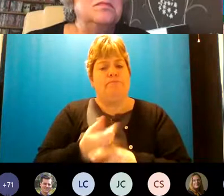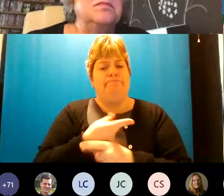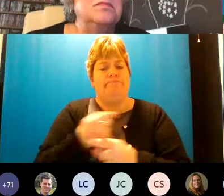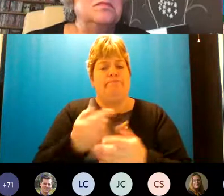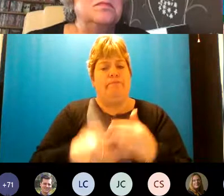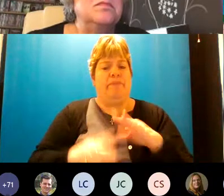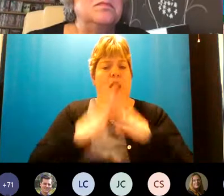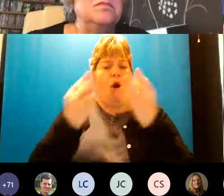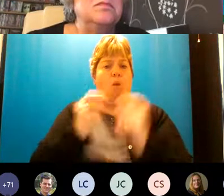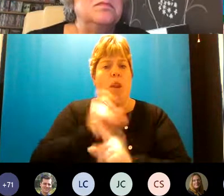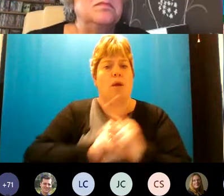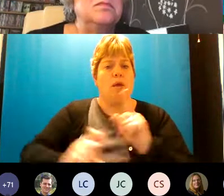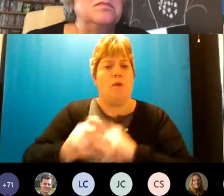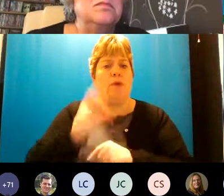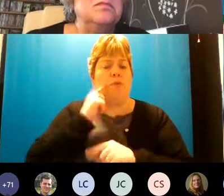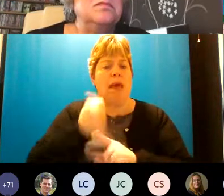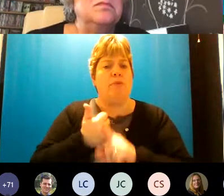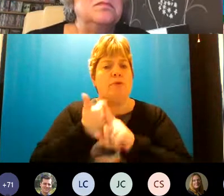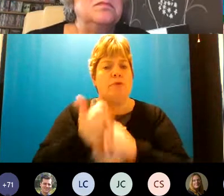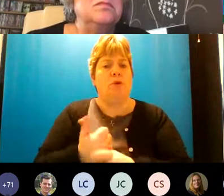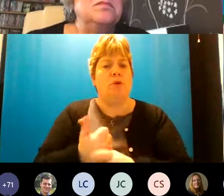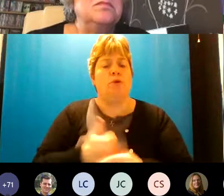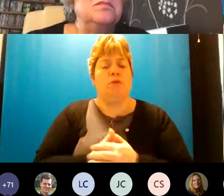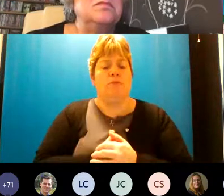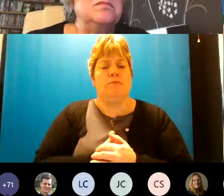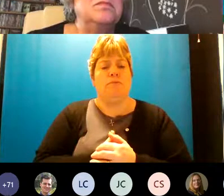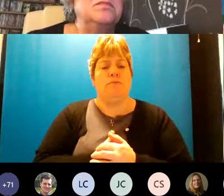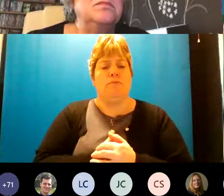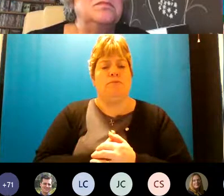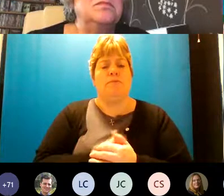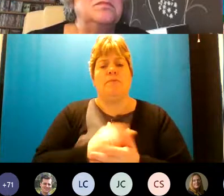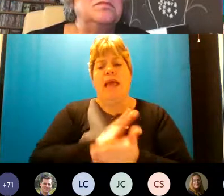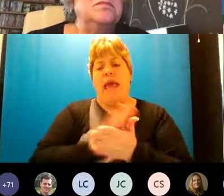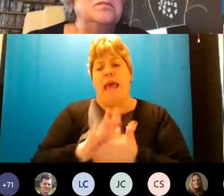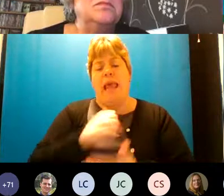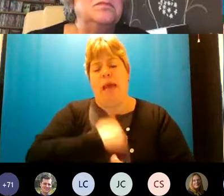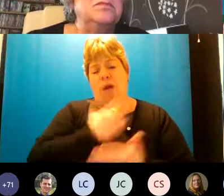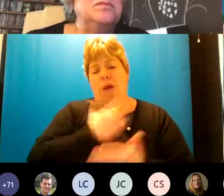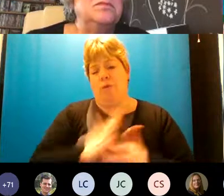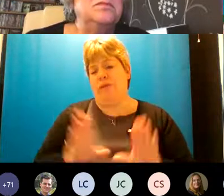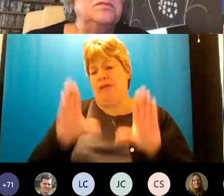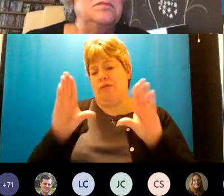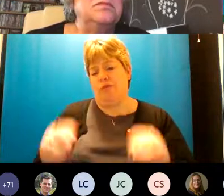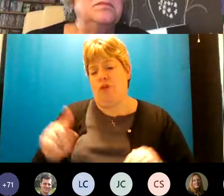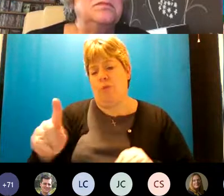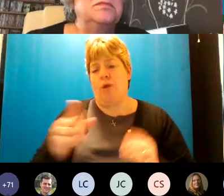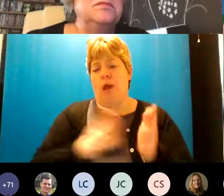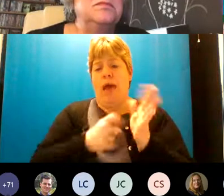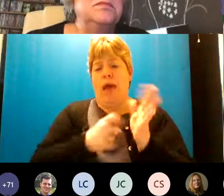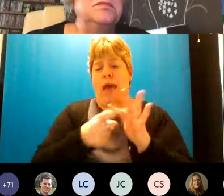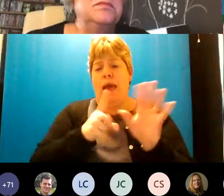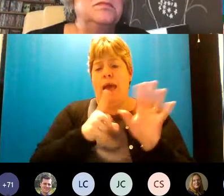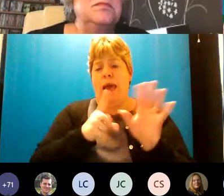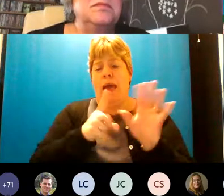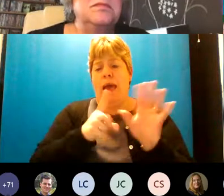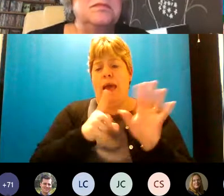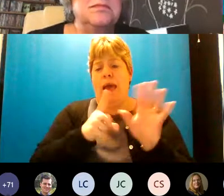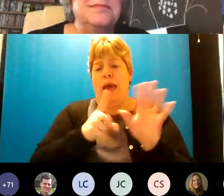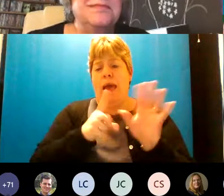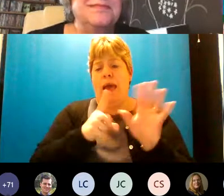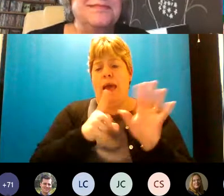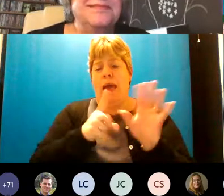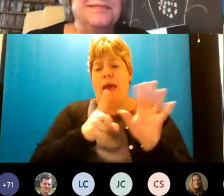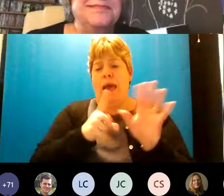community to be able to support our our children helen i'm going to have to stop you there because mandy has had her virtual hand up forever